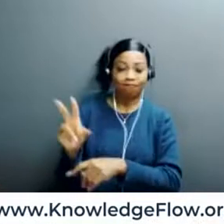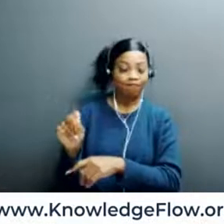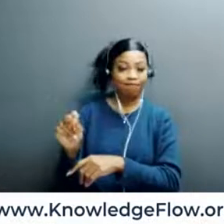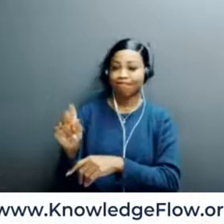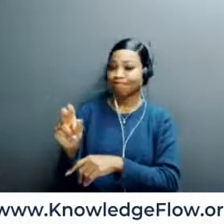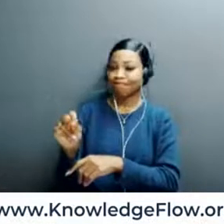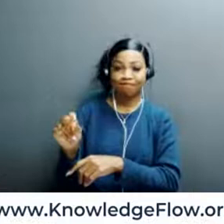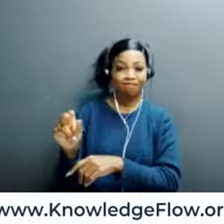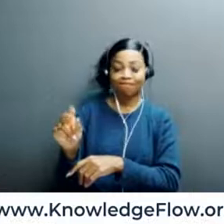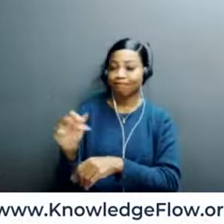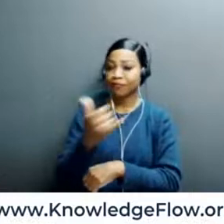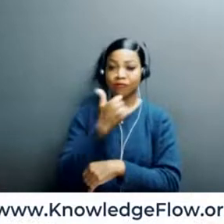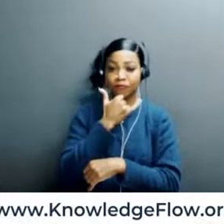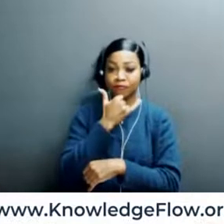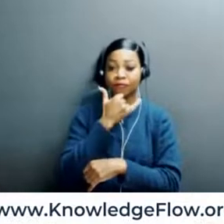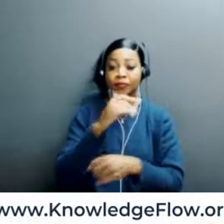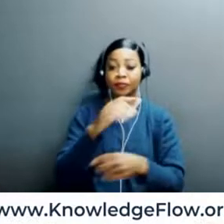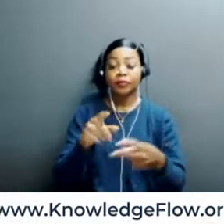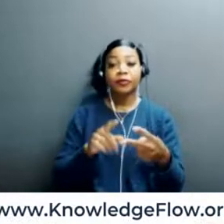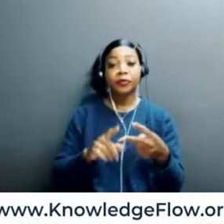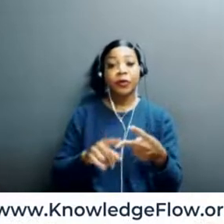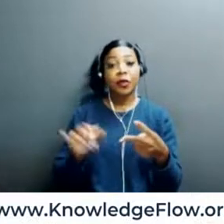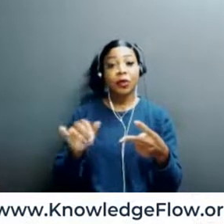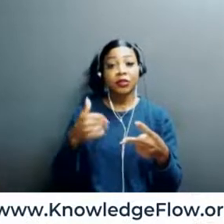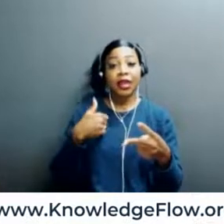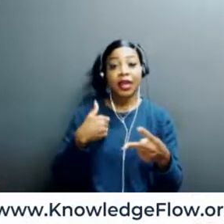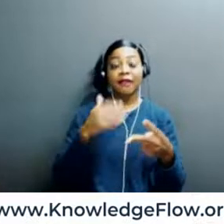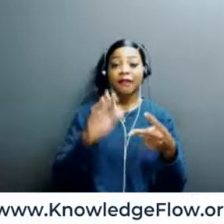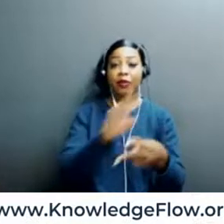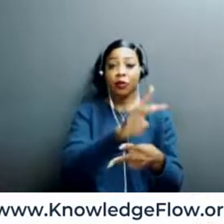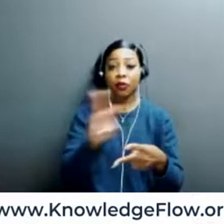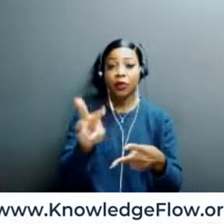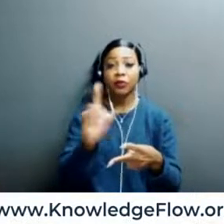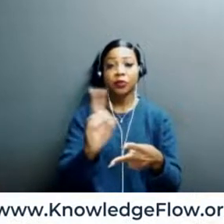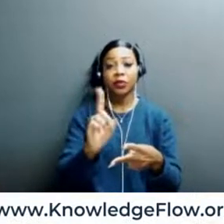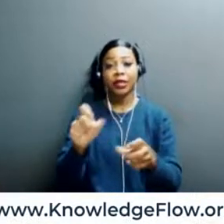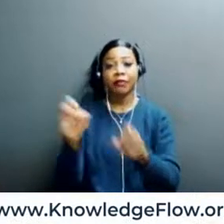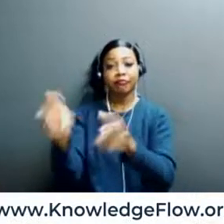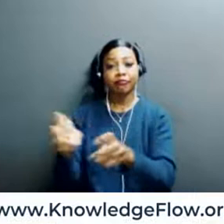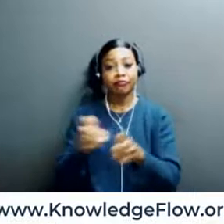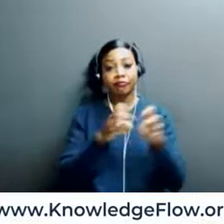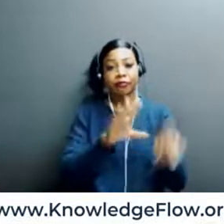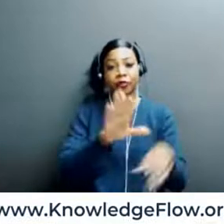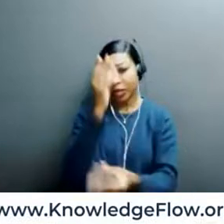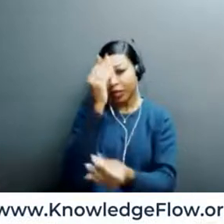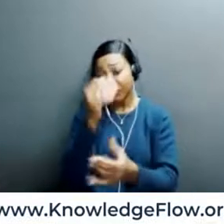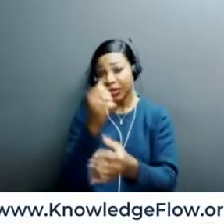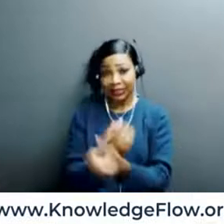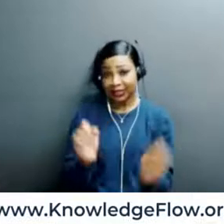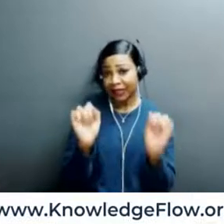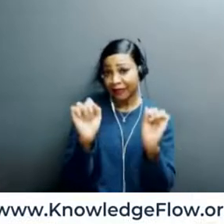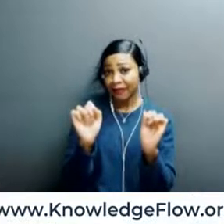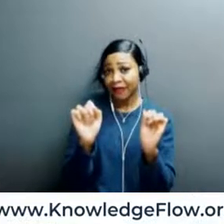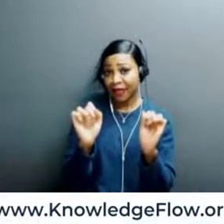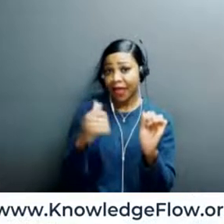with that person. Is there a portal for uploading information securely? And if there is, does it have two-factor